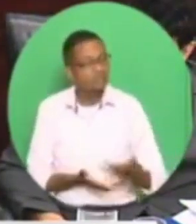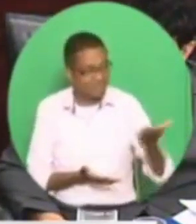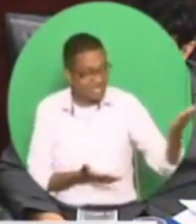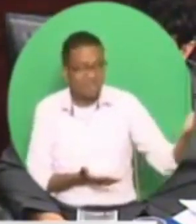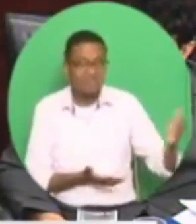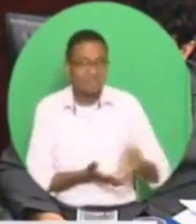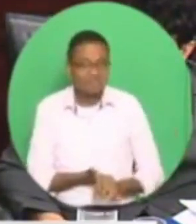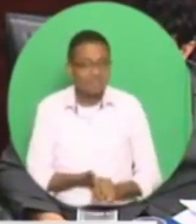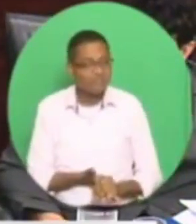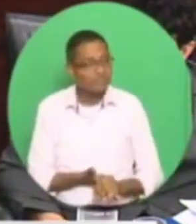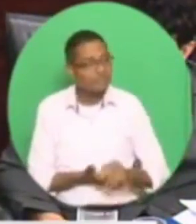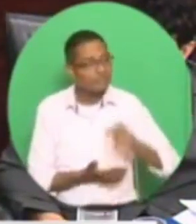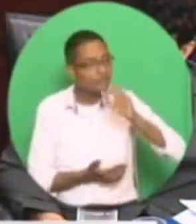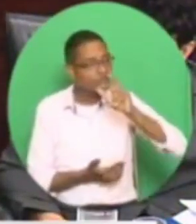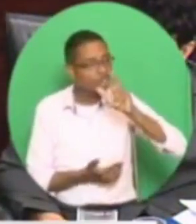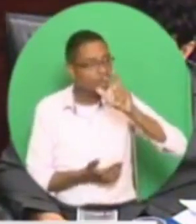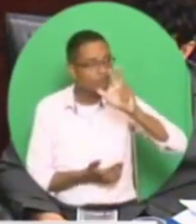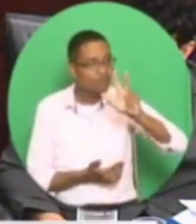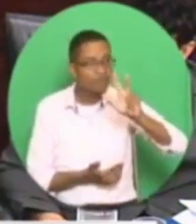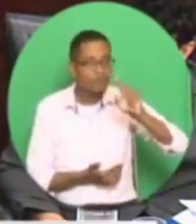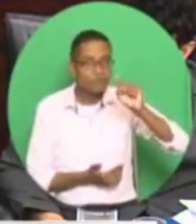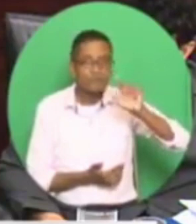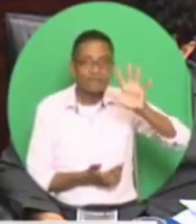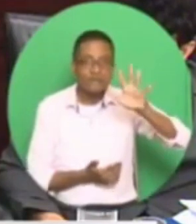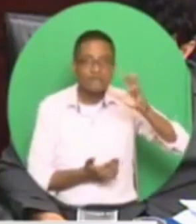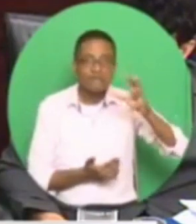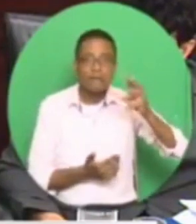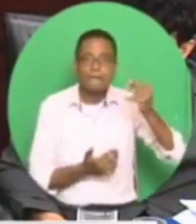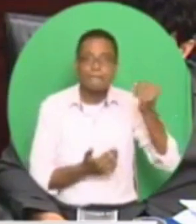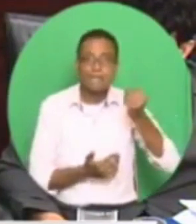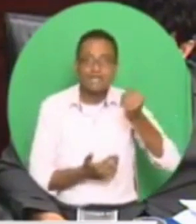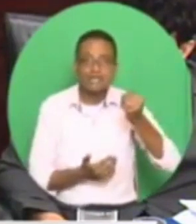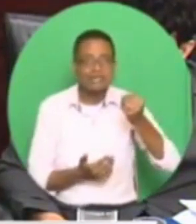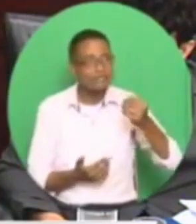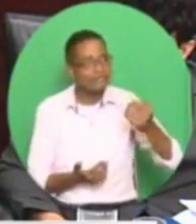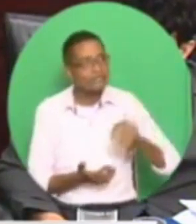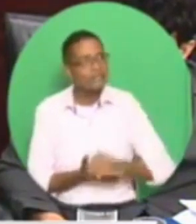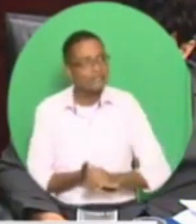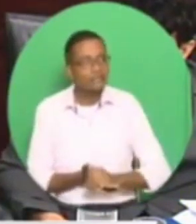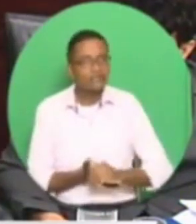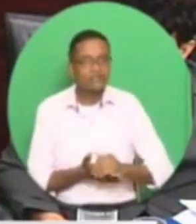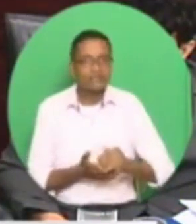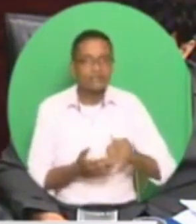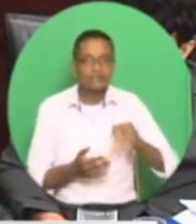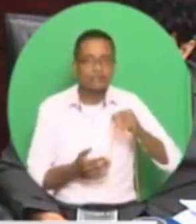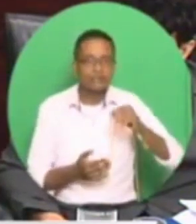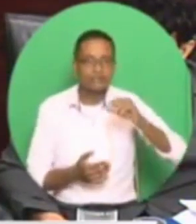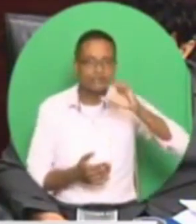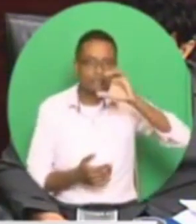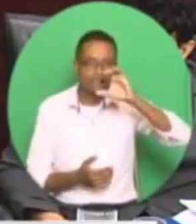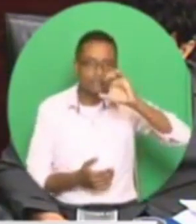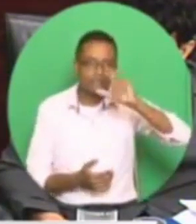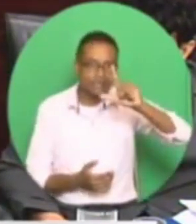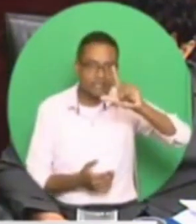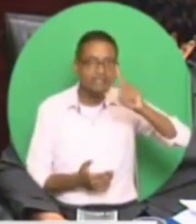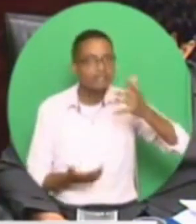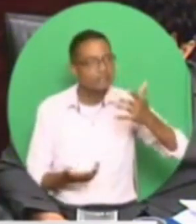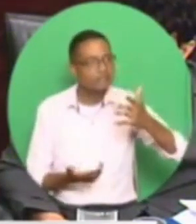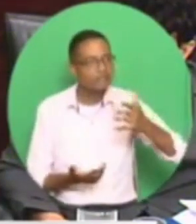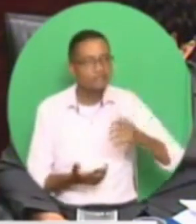a CL financial sexual harassment charge matter. They paid. Roman Bill $59,000.